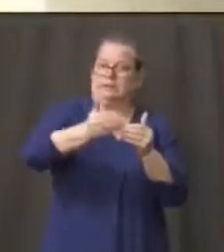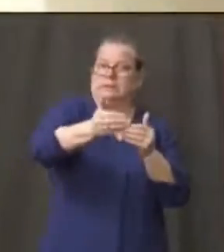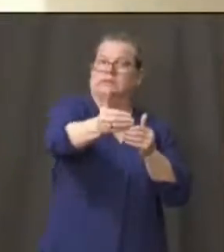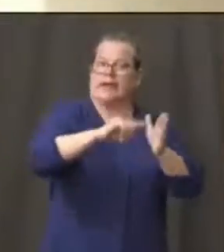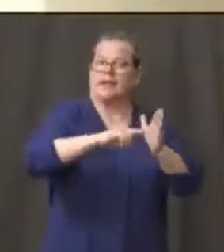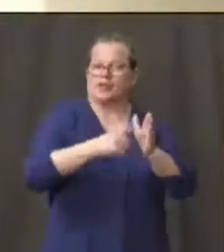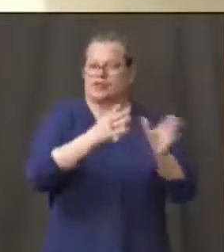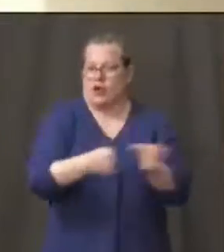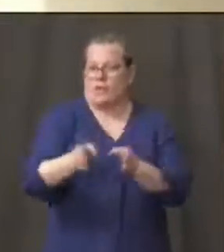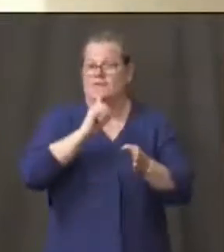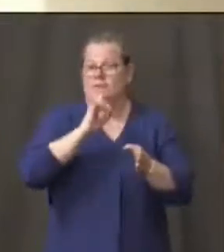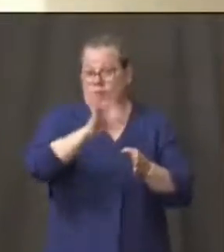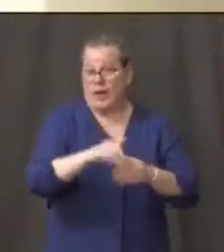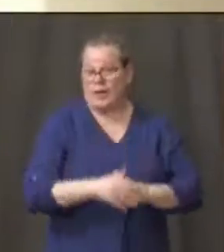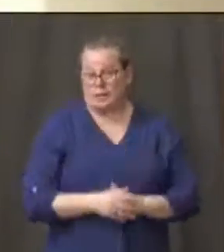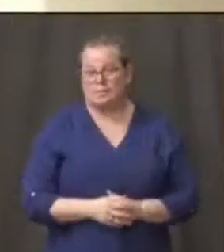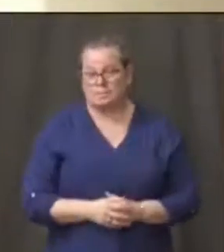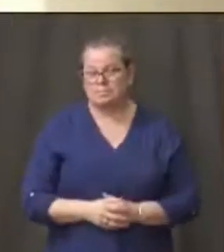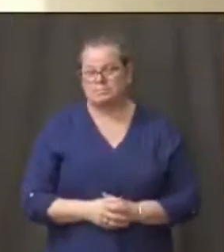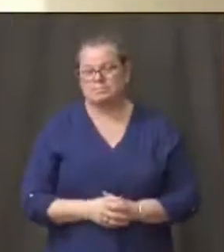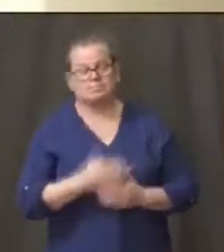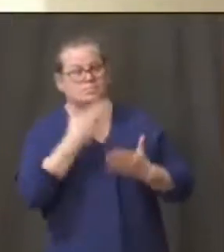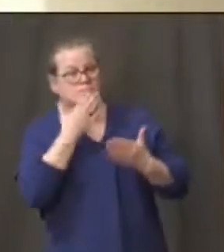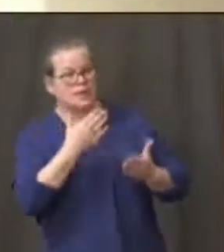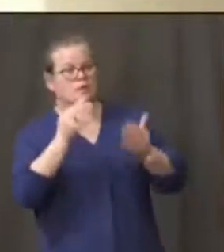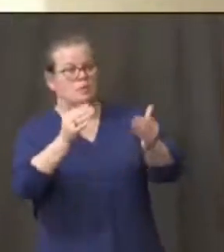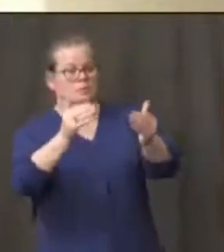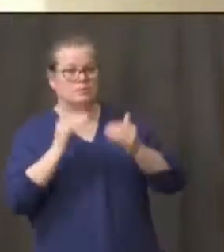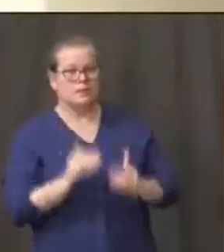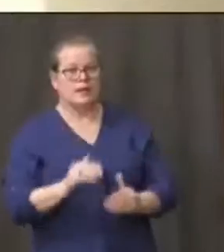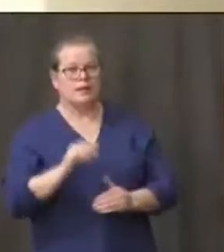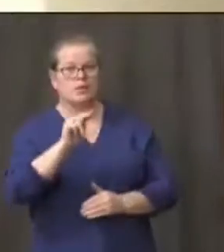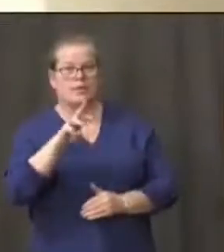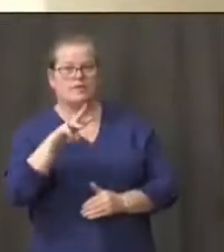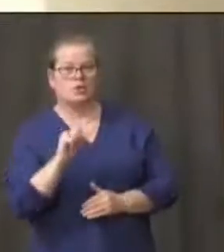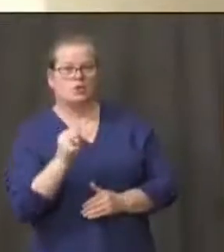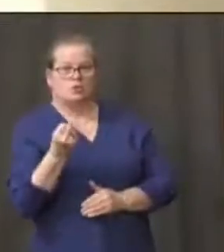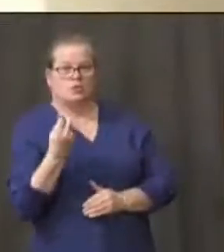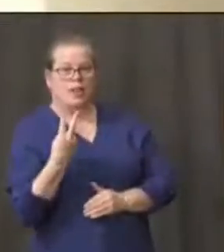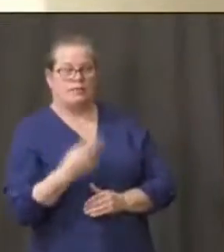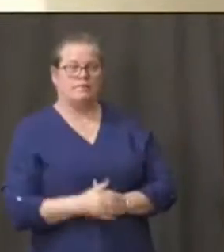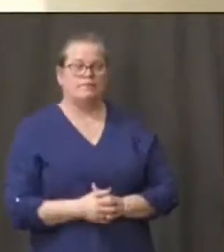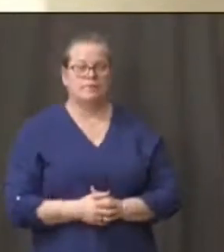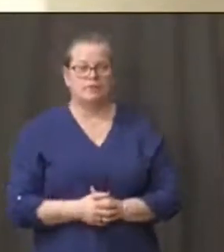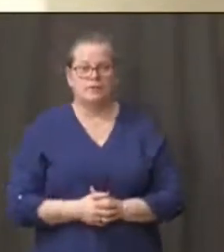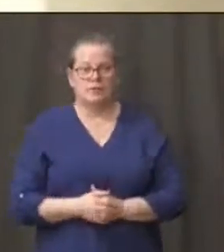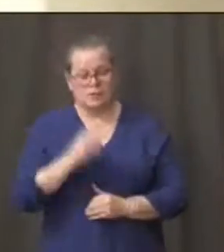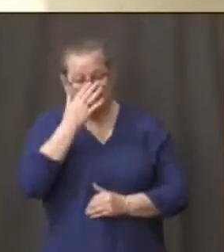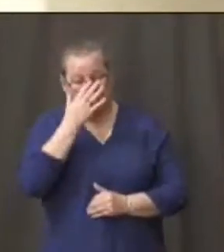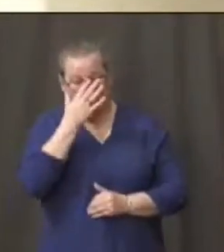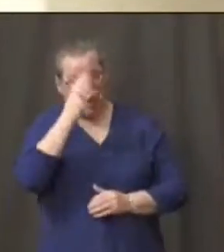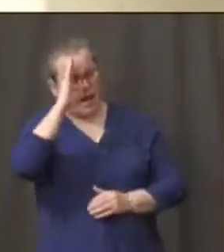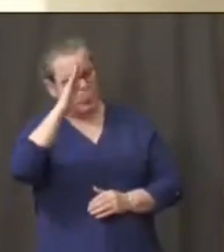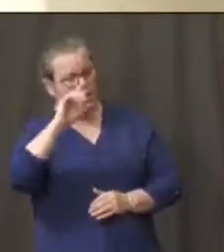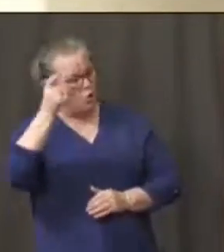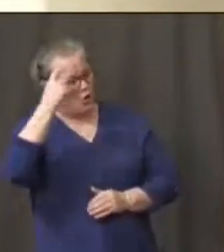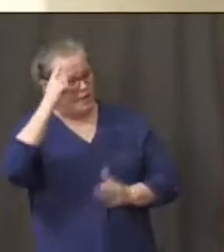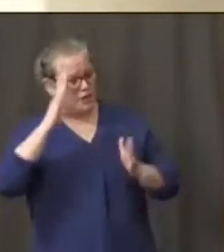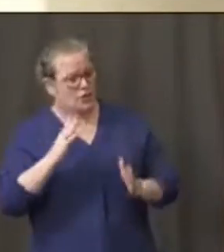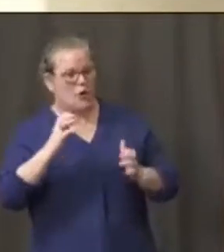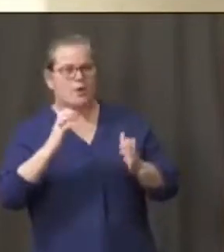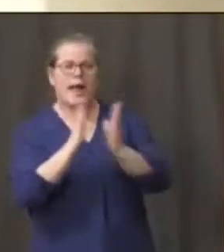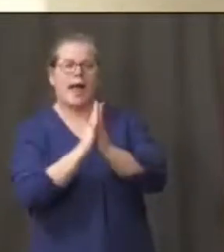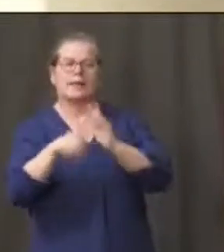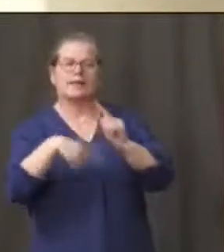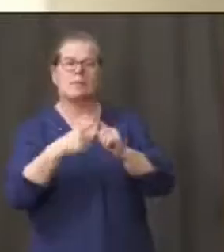Thank you. Move on next to News 12. Hi Governor, want to ask you about school bus